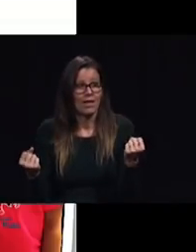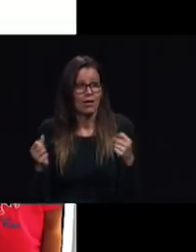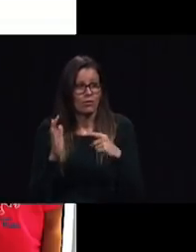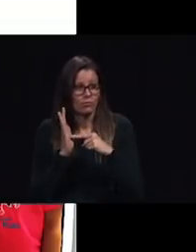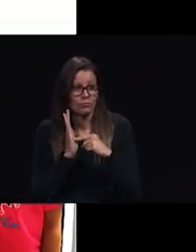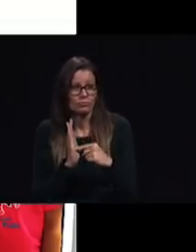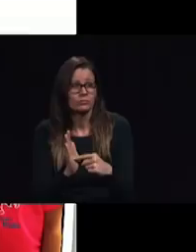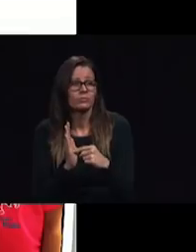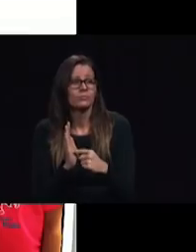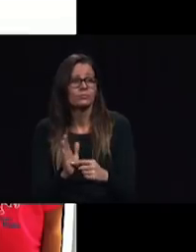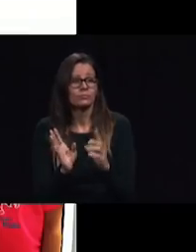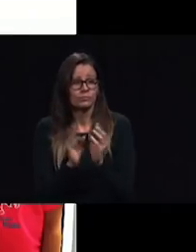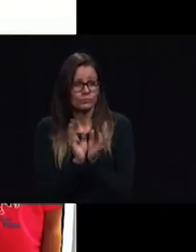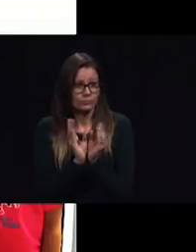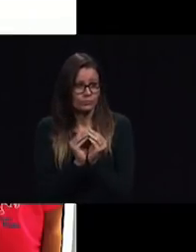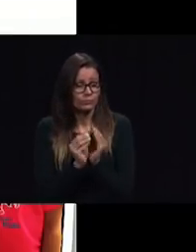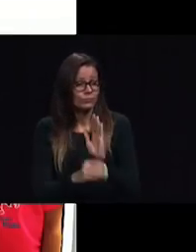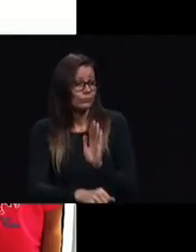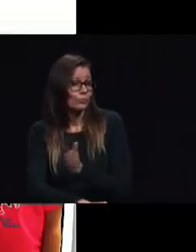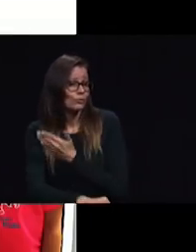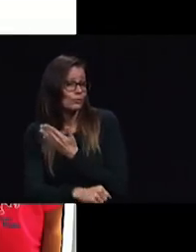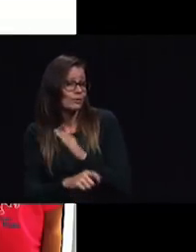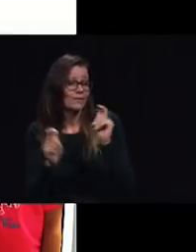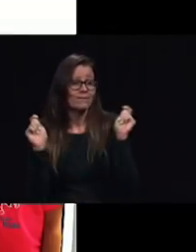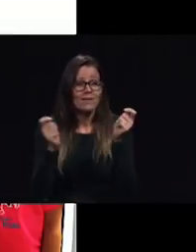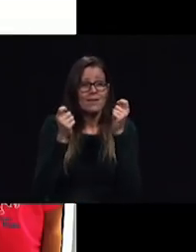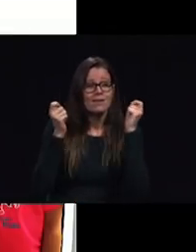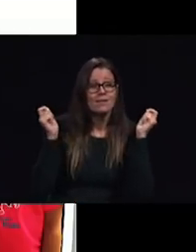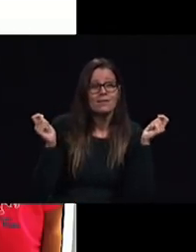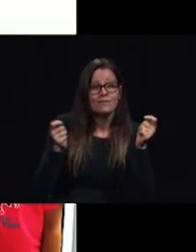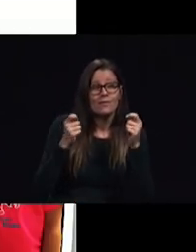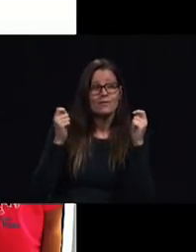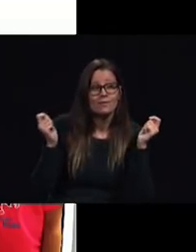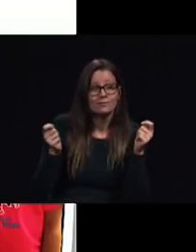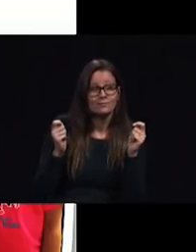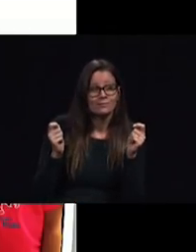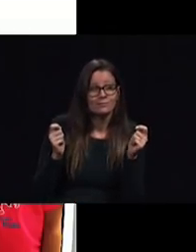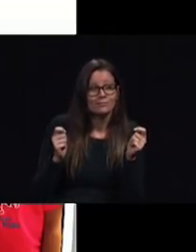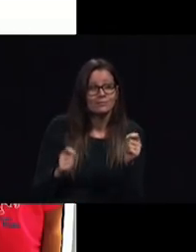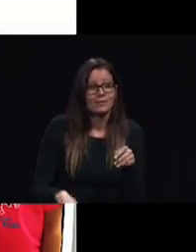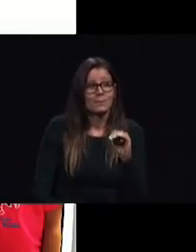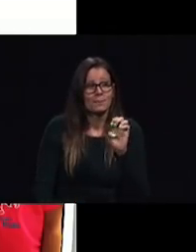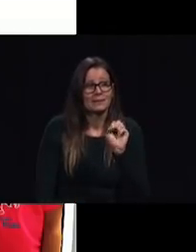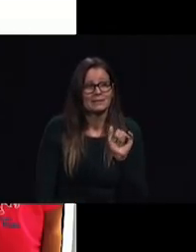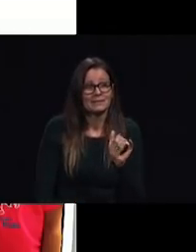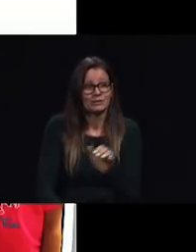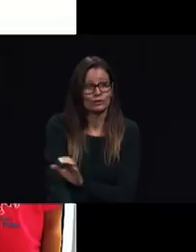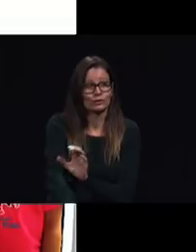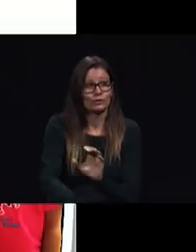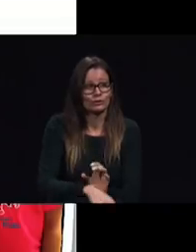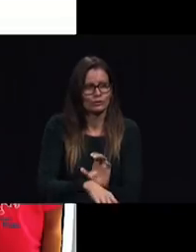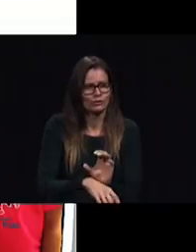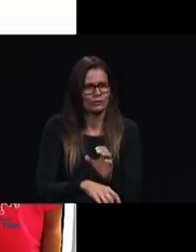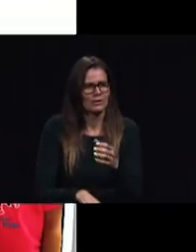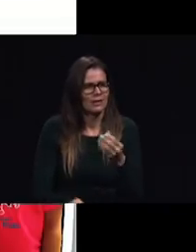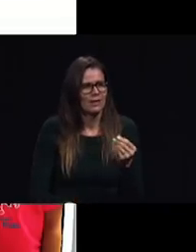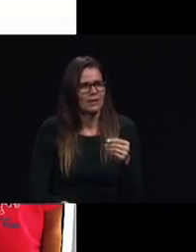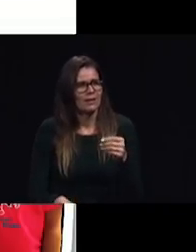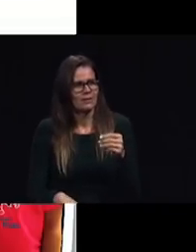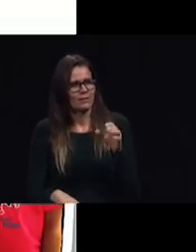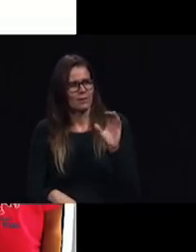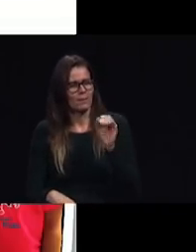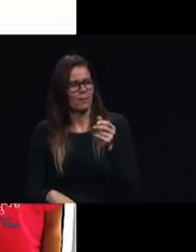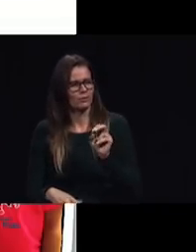music festivals messy church and passion week you know it is wonderful I always feel so